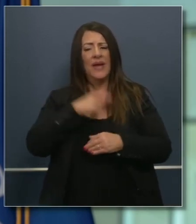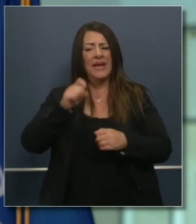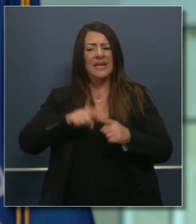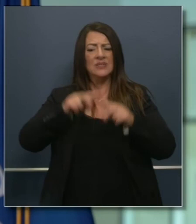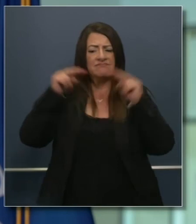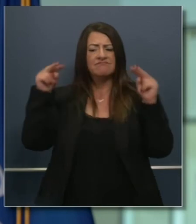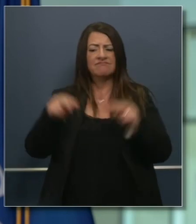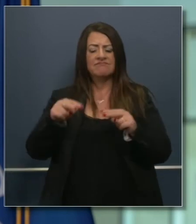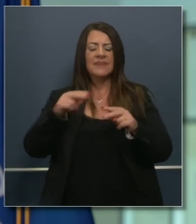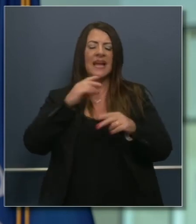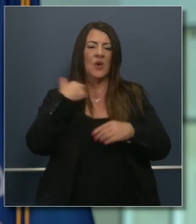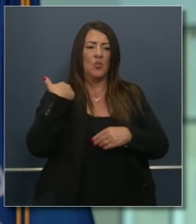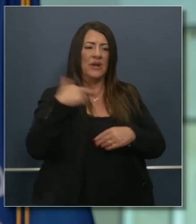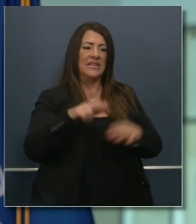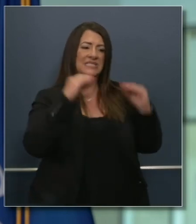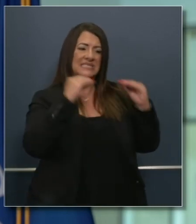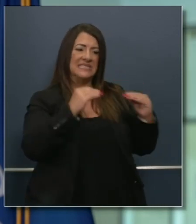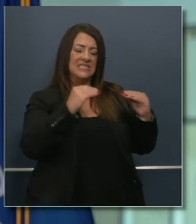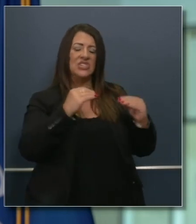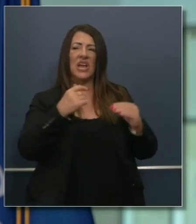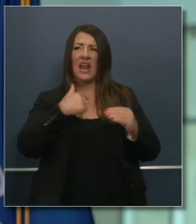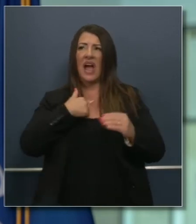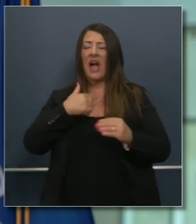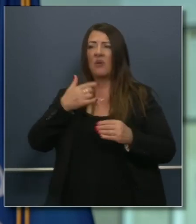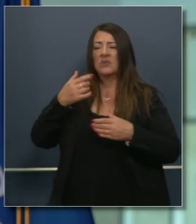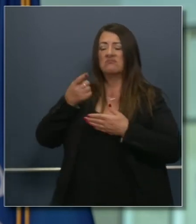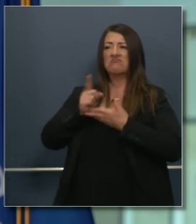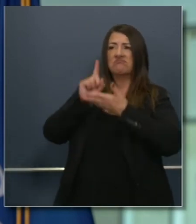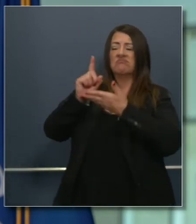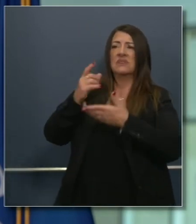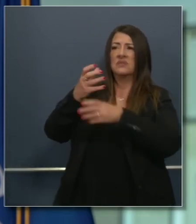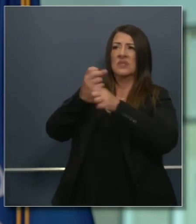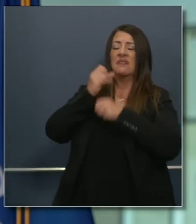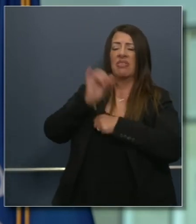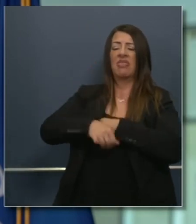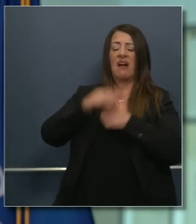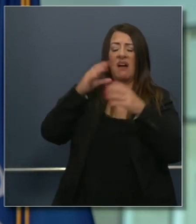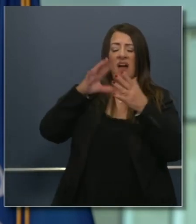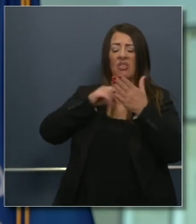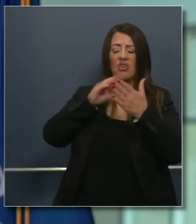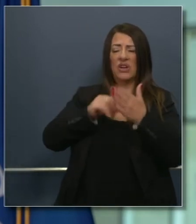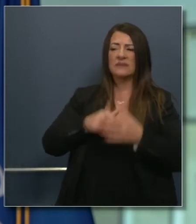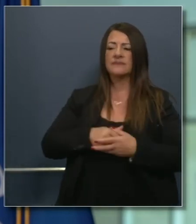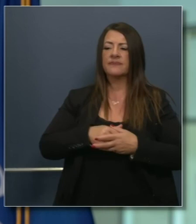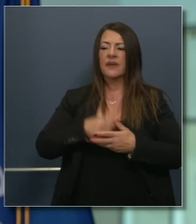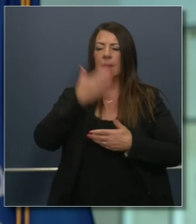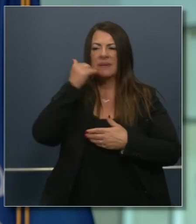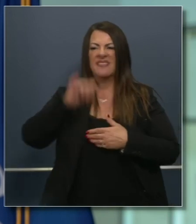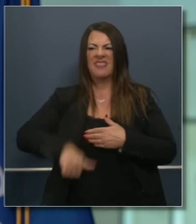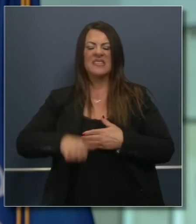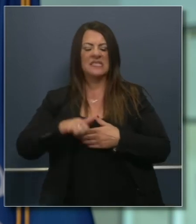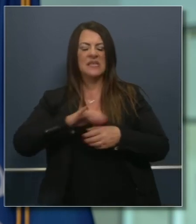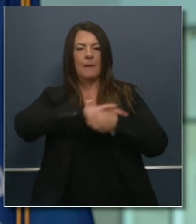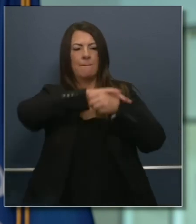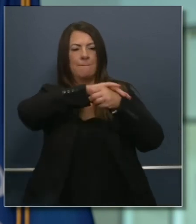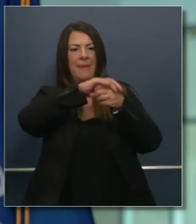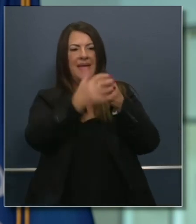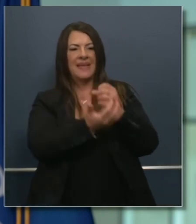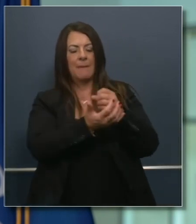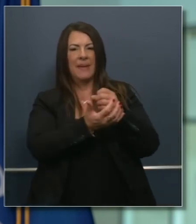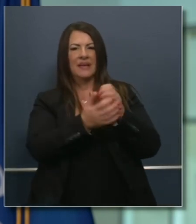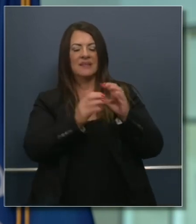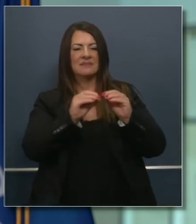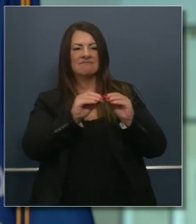the religious teachings that I was afforded. And I think as it relates to this pandemic and how easily transmitted